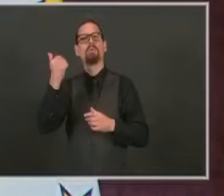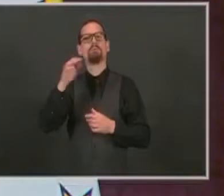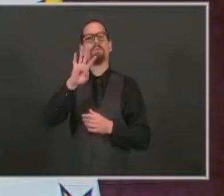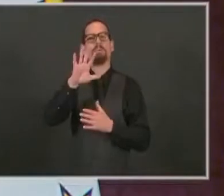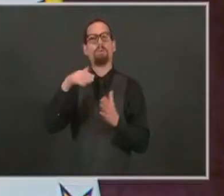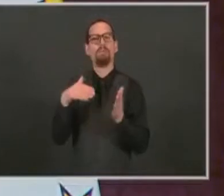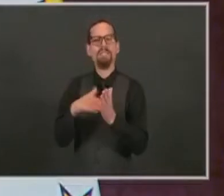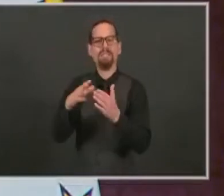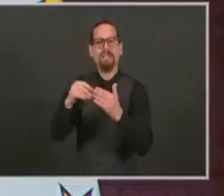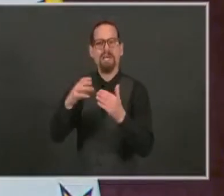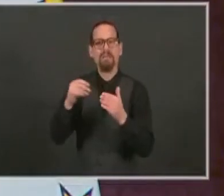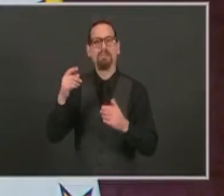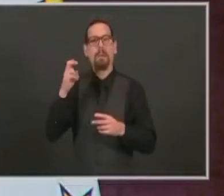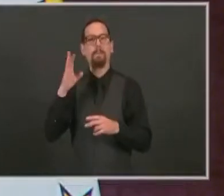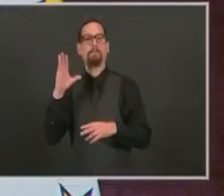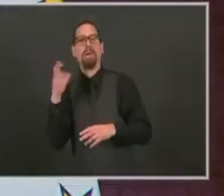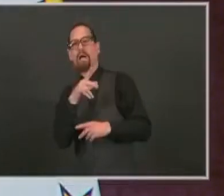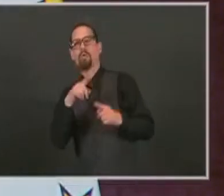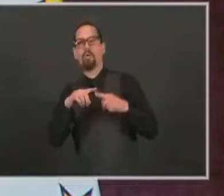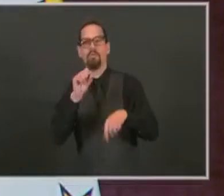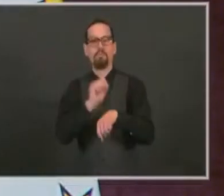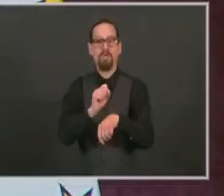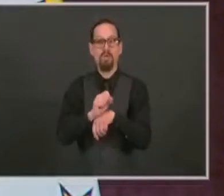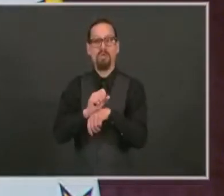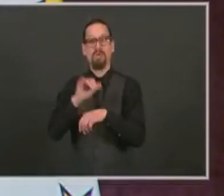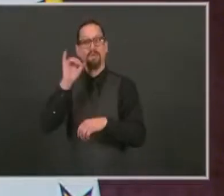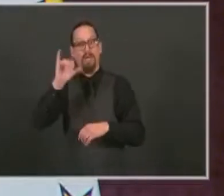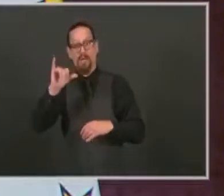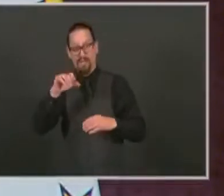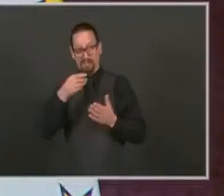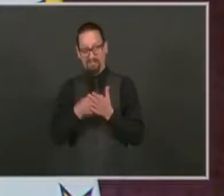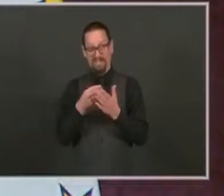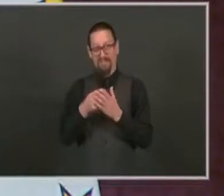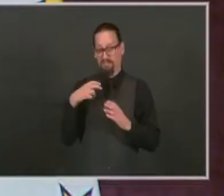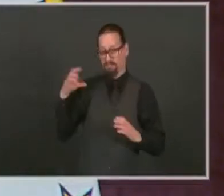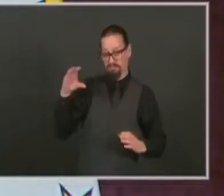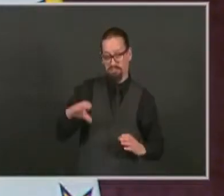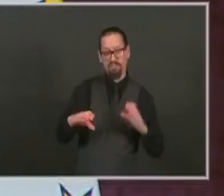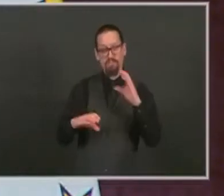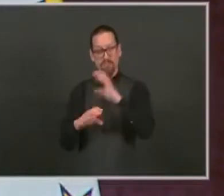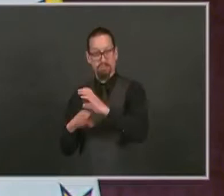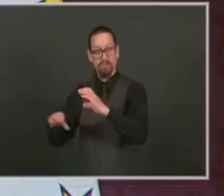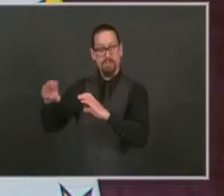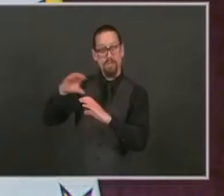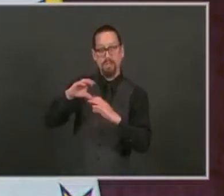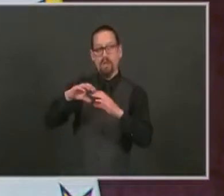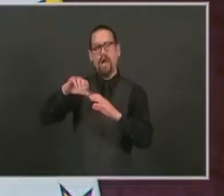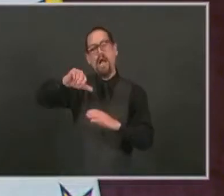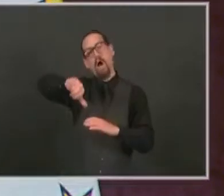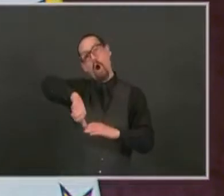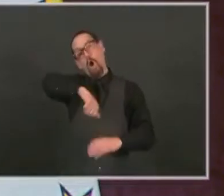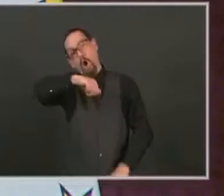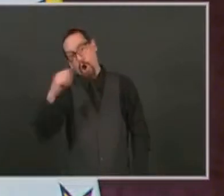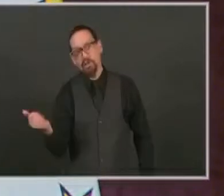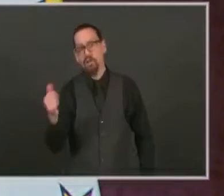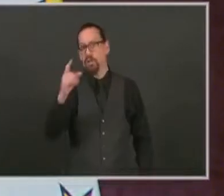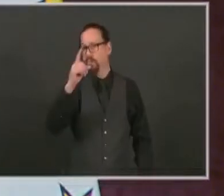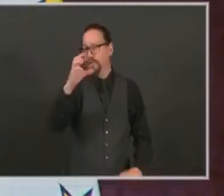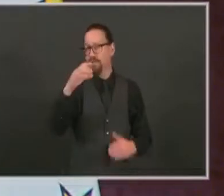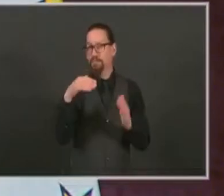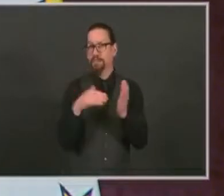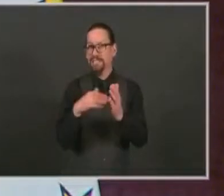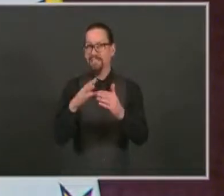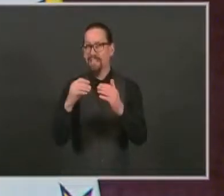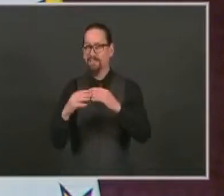training programs. So it's a new $100 million initiative that will be out the door and in your pockets in the matter of